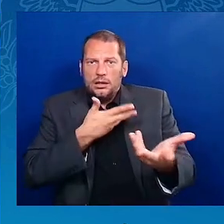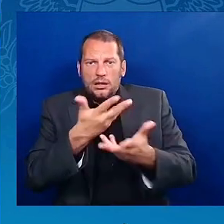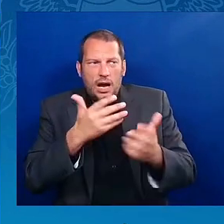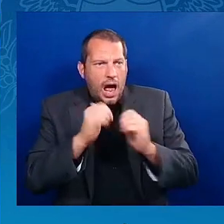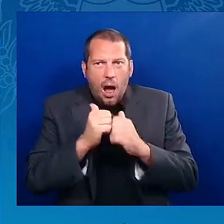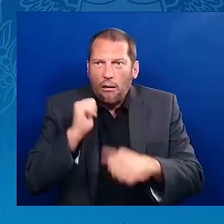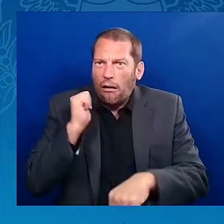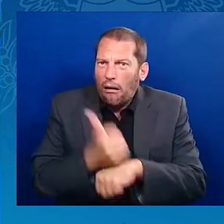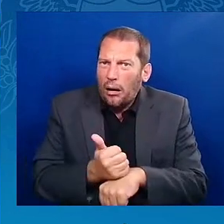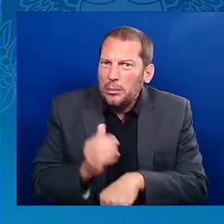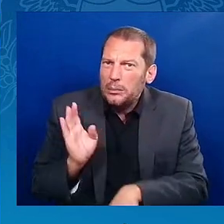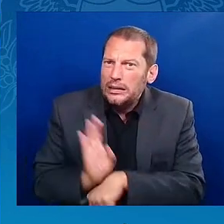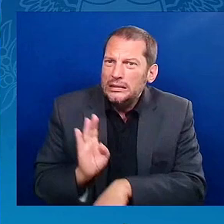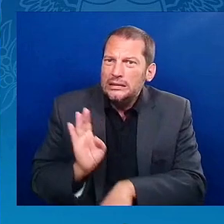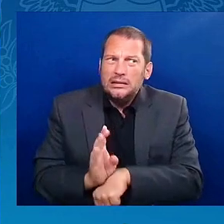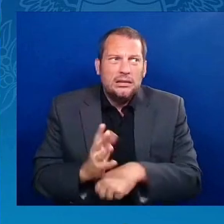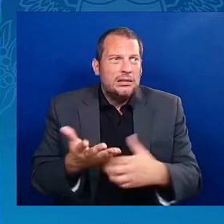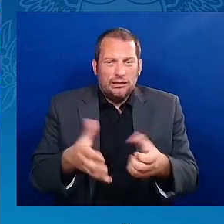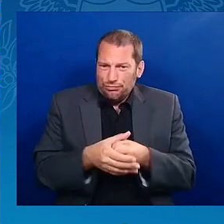So that's why I'm doing this tour.